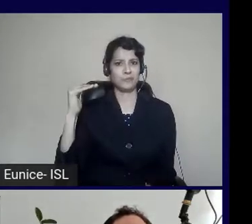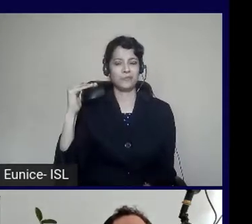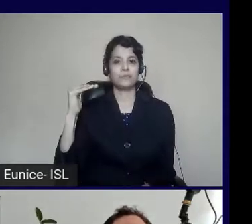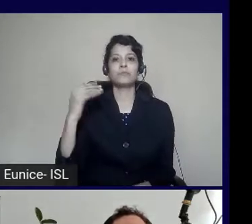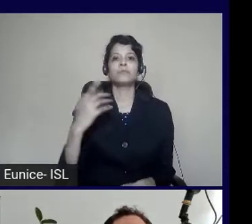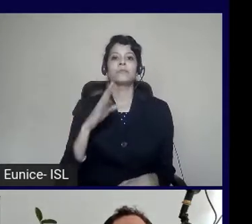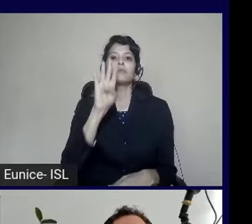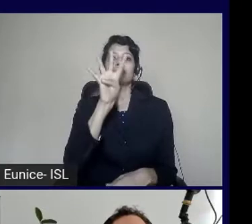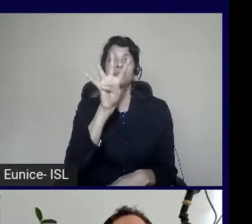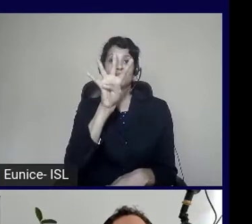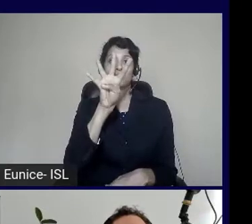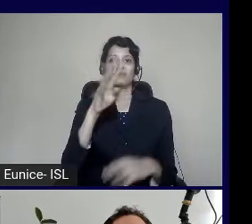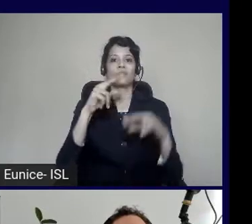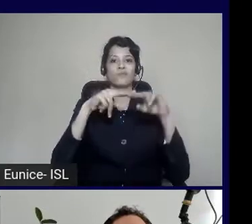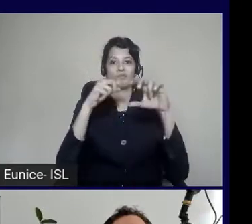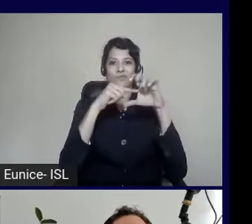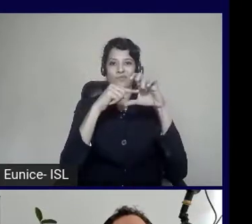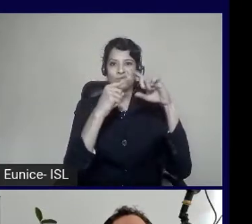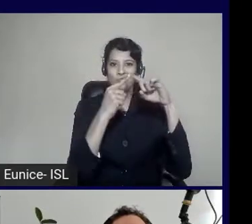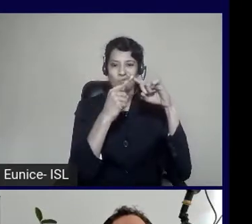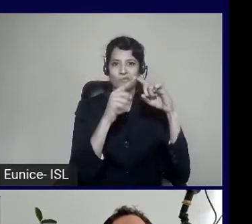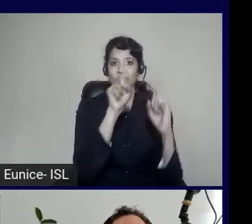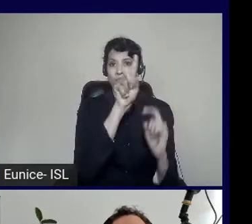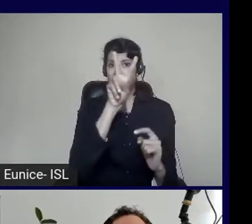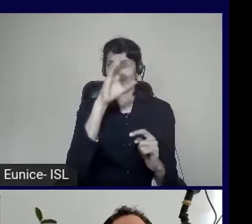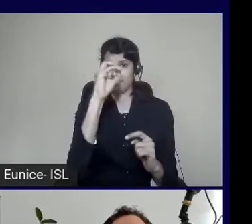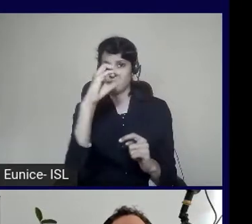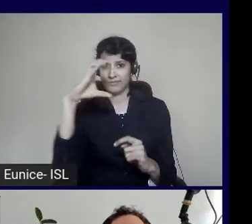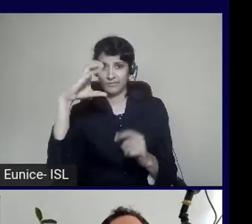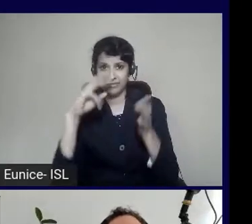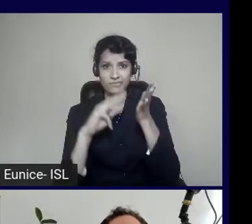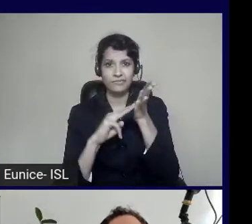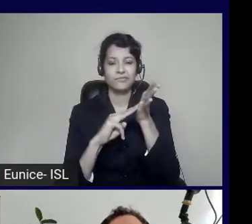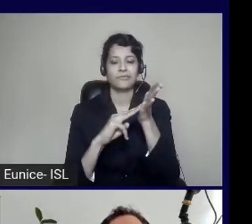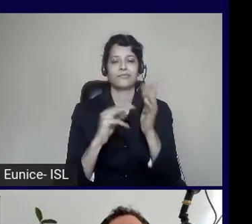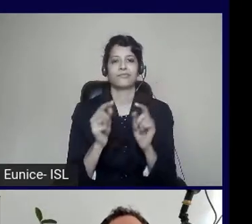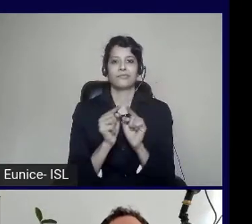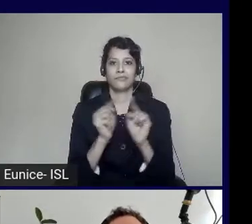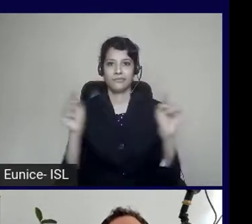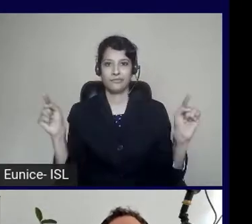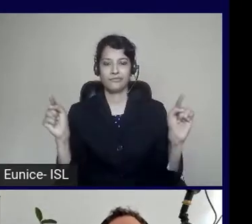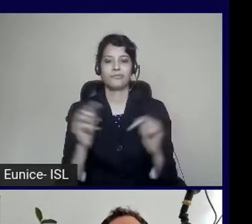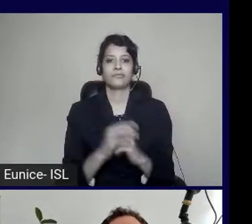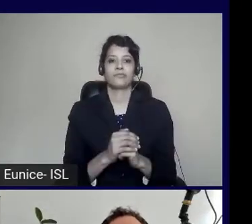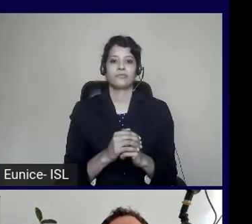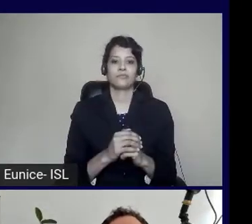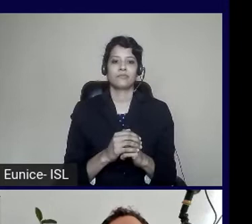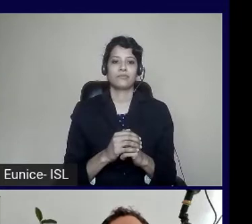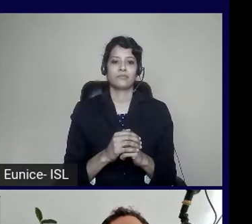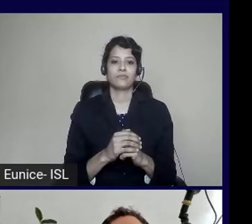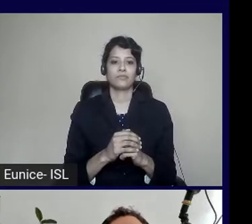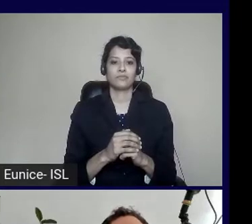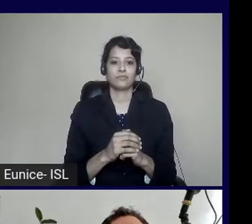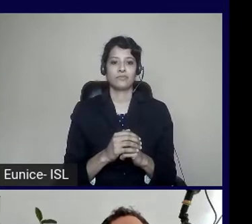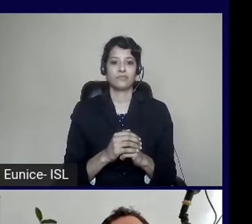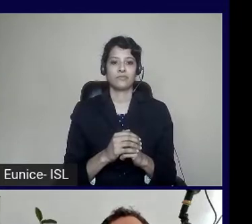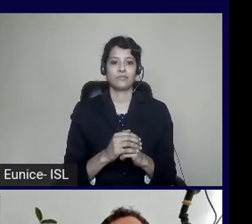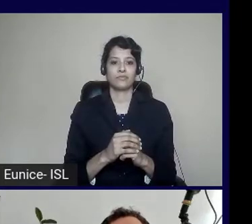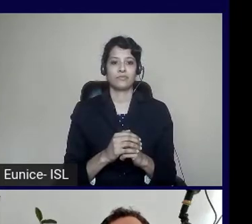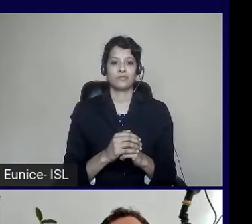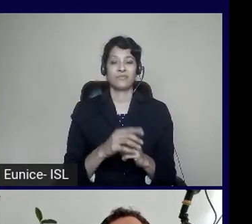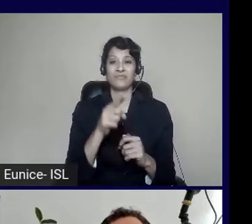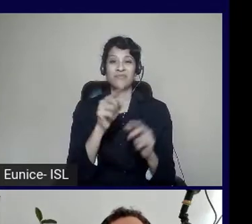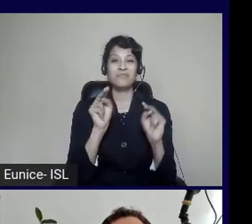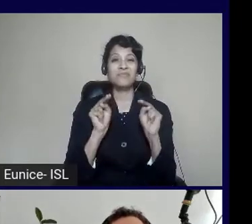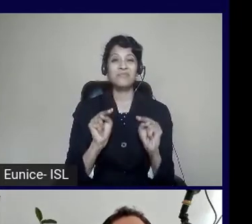That's 120 centimeters to the people who don't use feet. And I need a